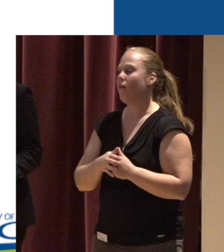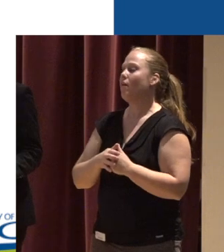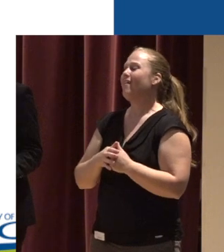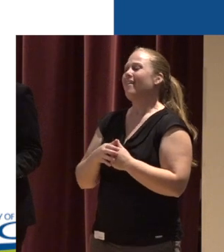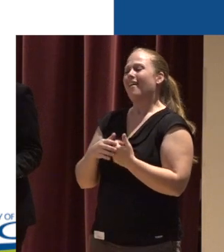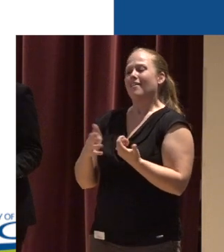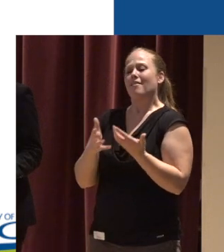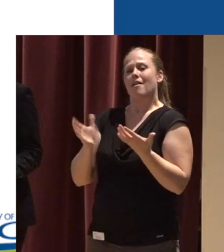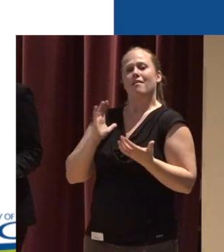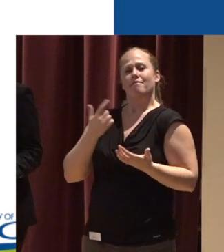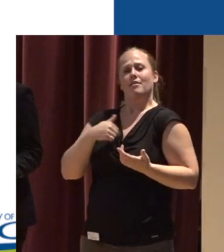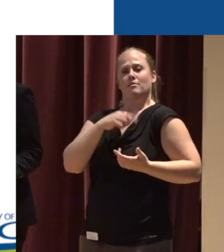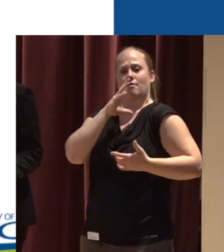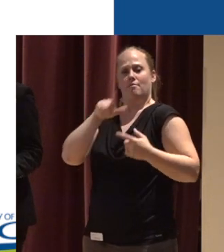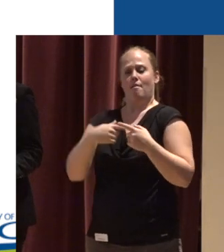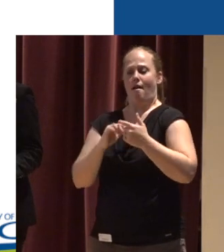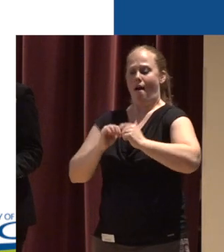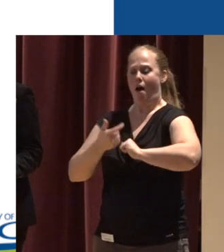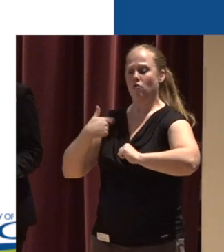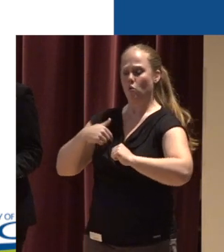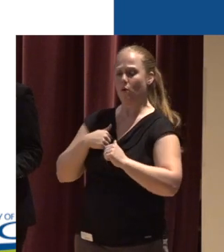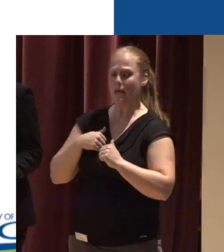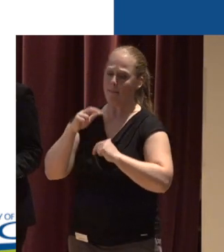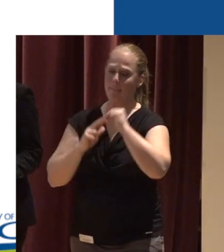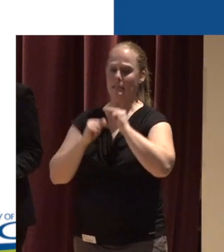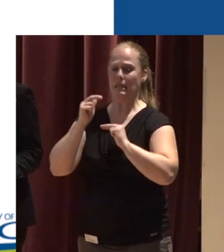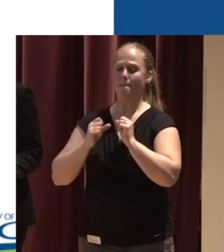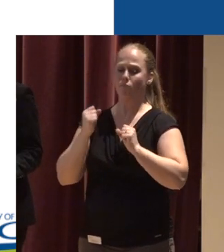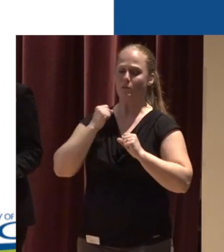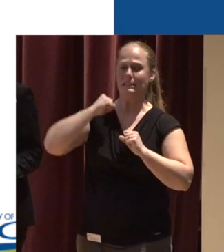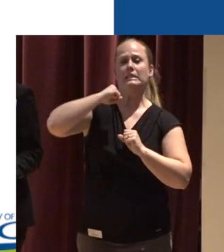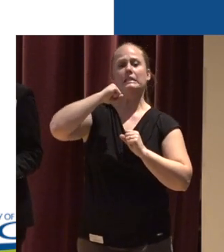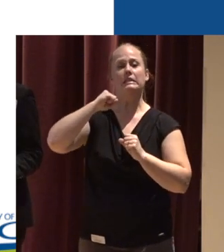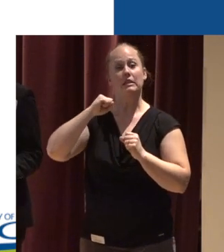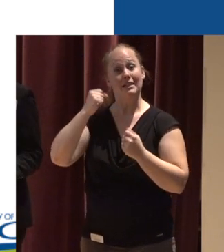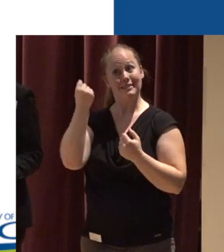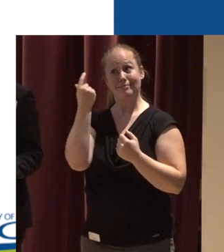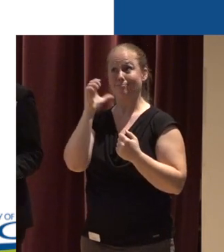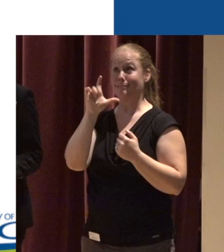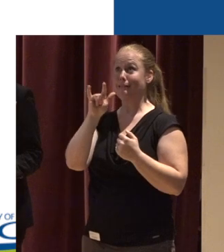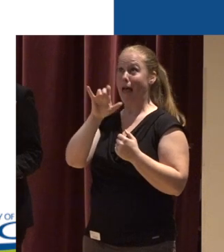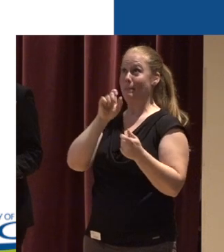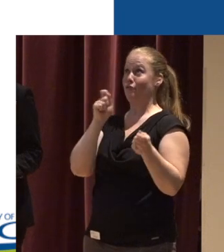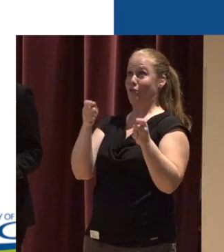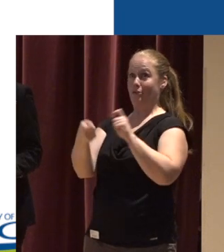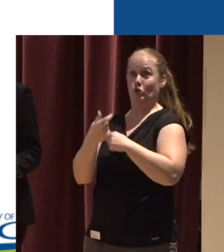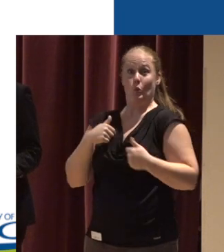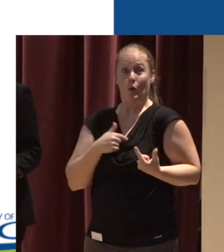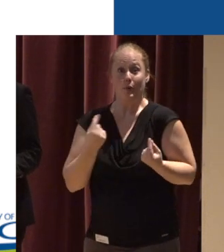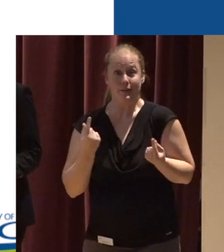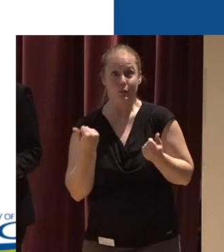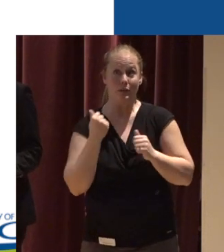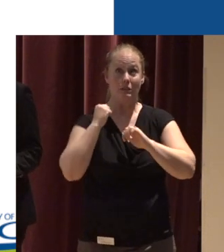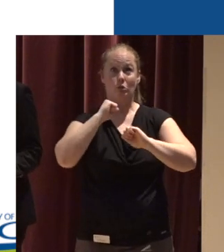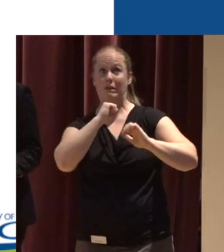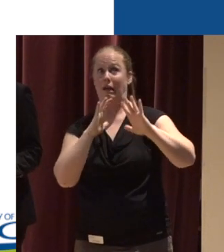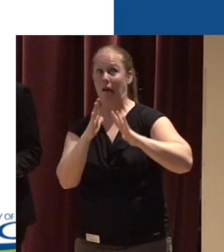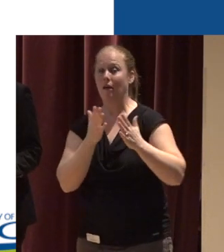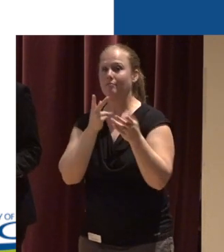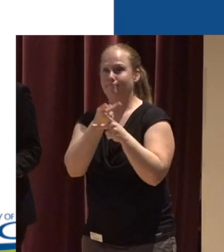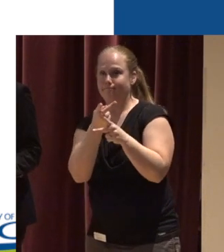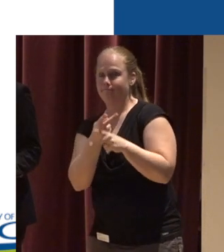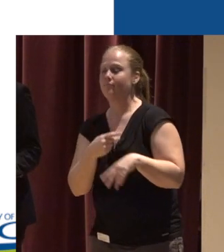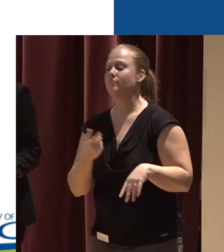the city building resiliency in the face of things like climate change? And we are out there every day figuring out, you know